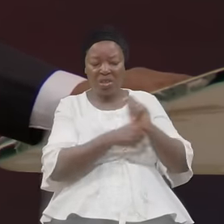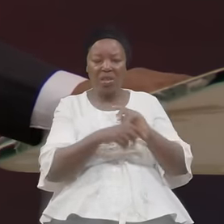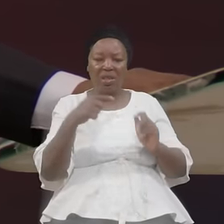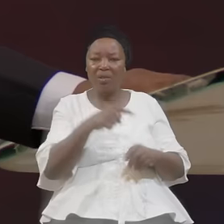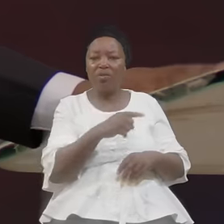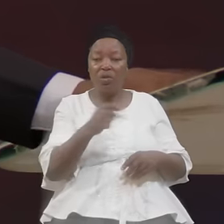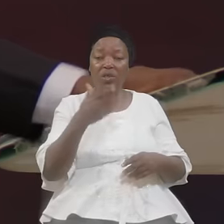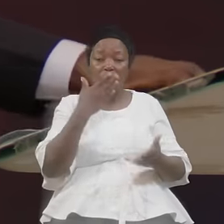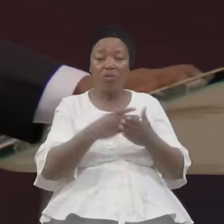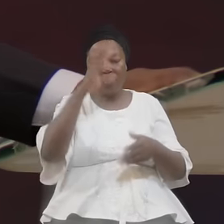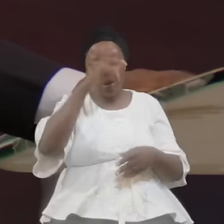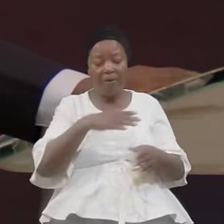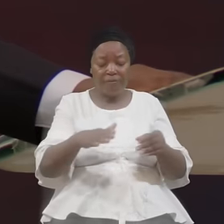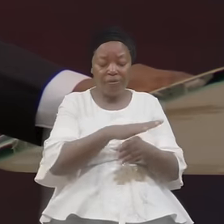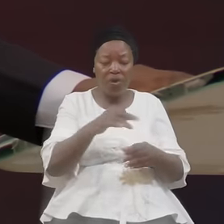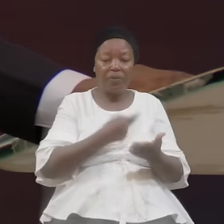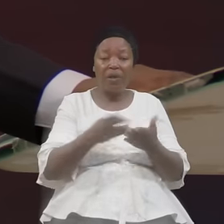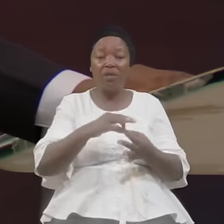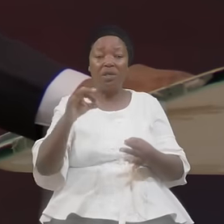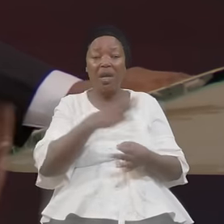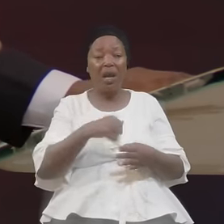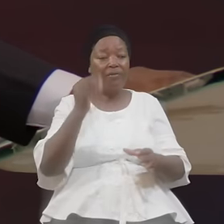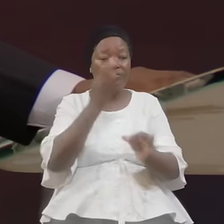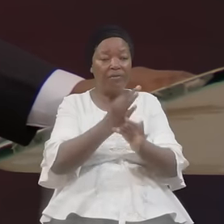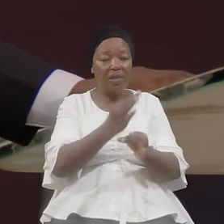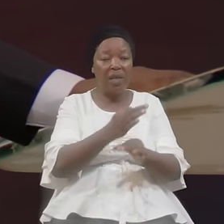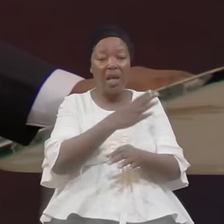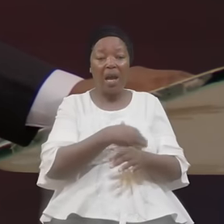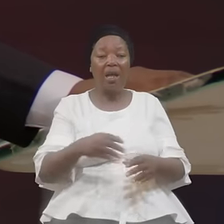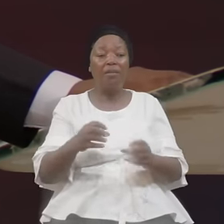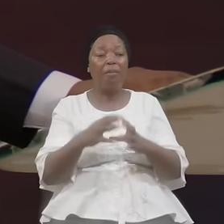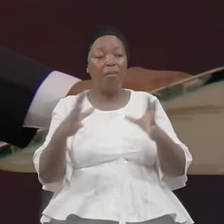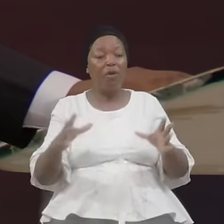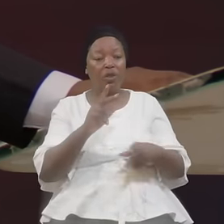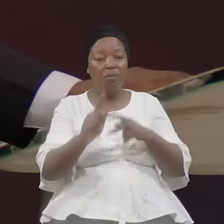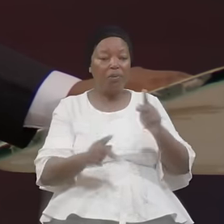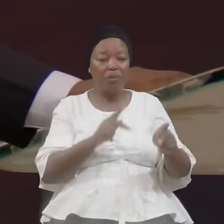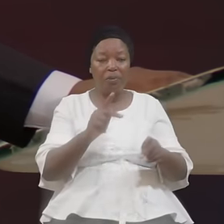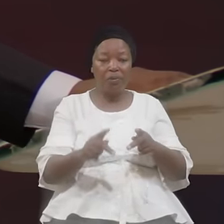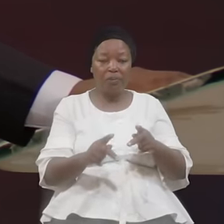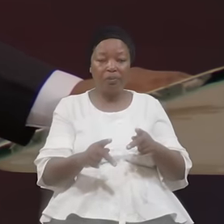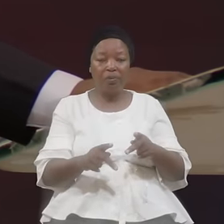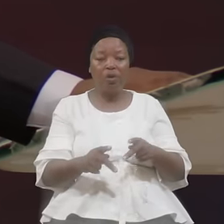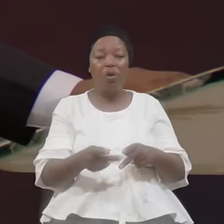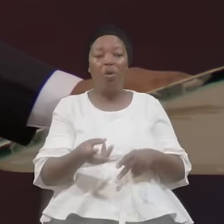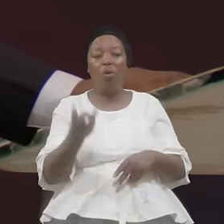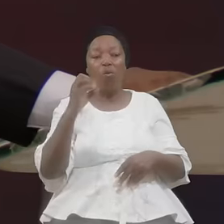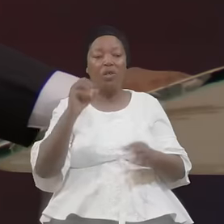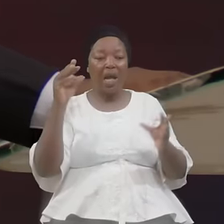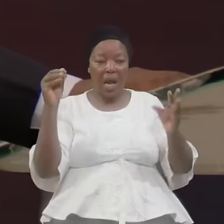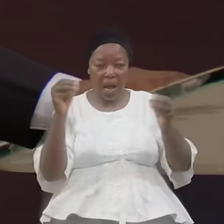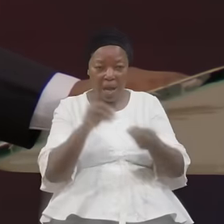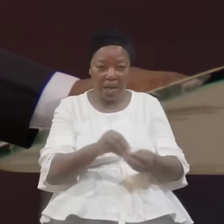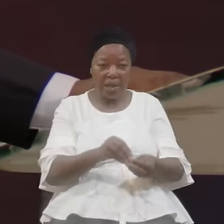Full Of The Holy Ghost And Of Faith And Much People Was Added